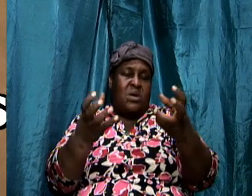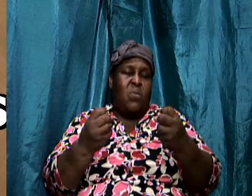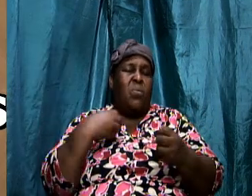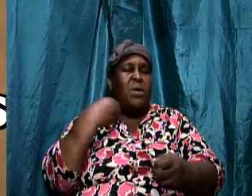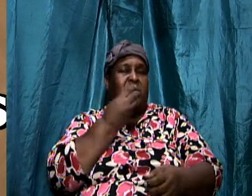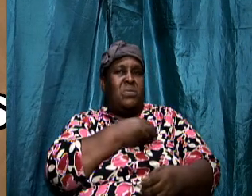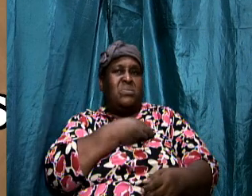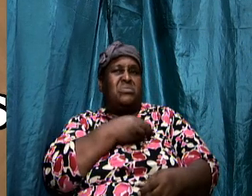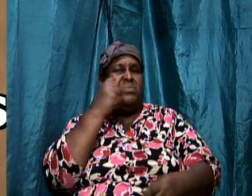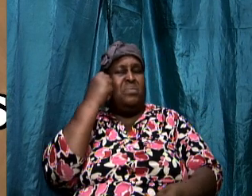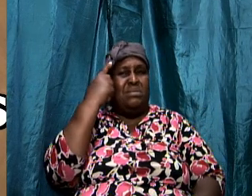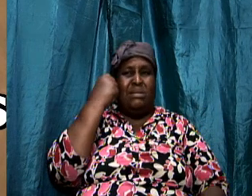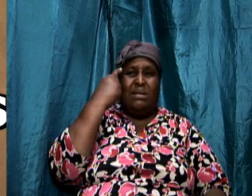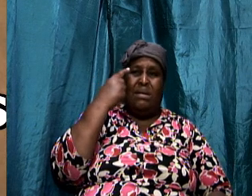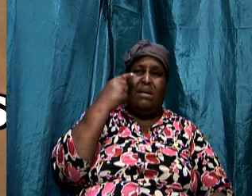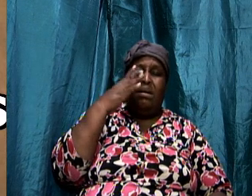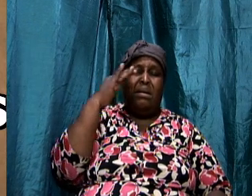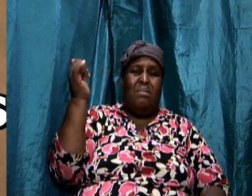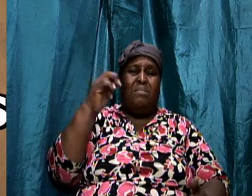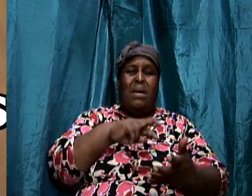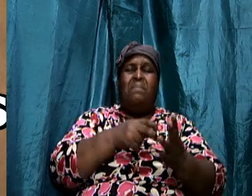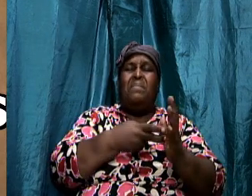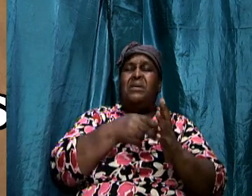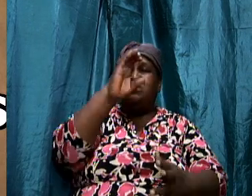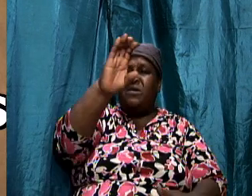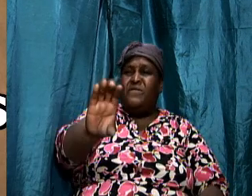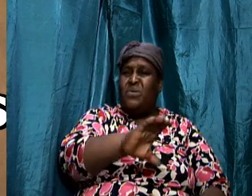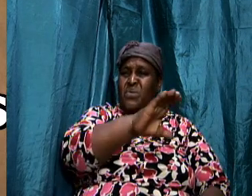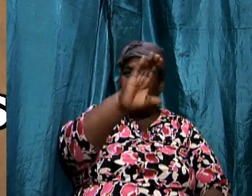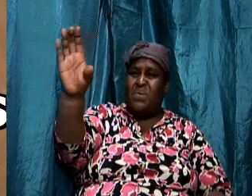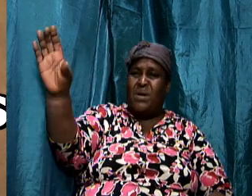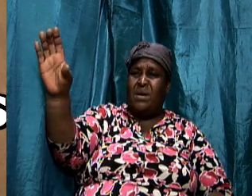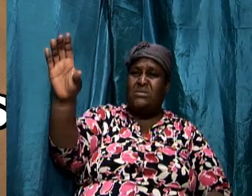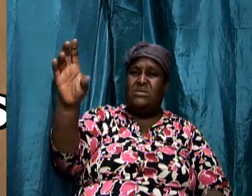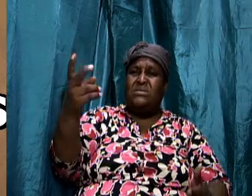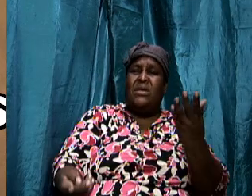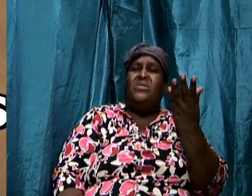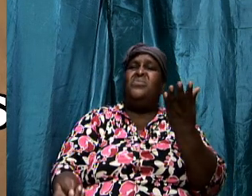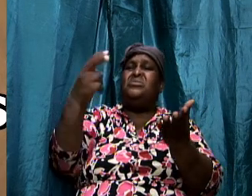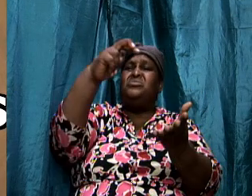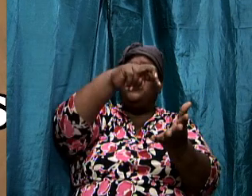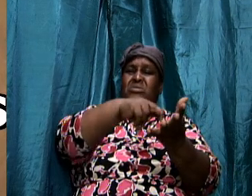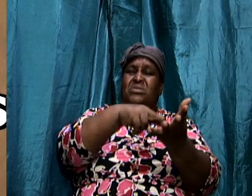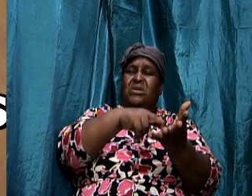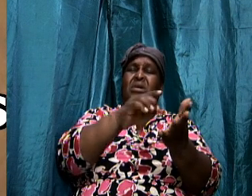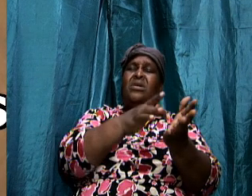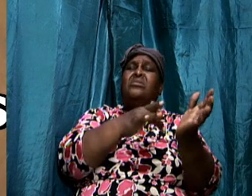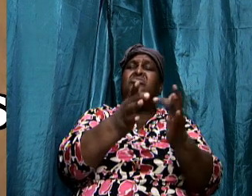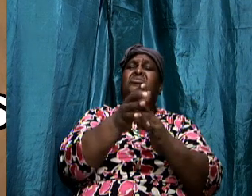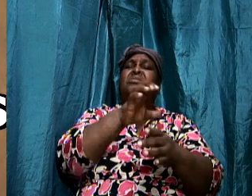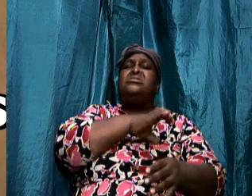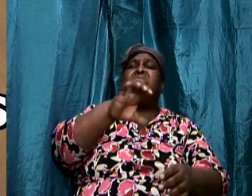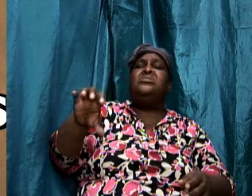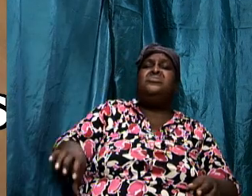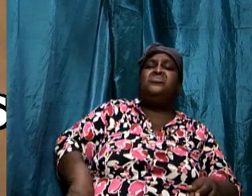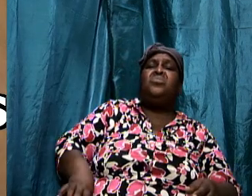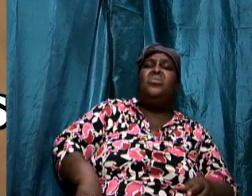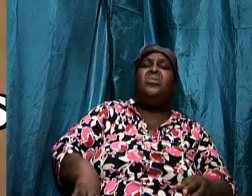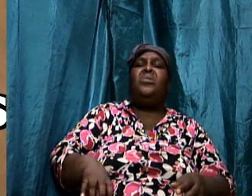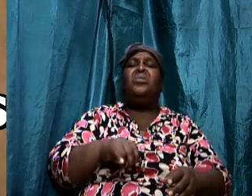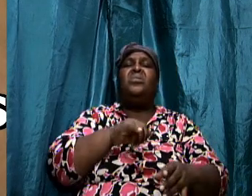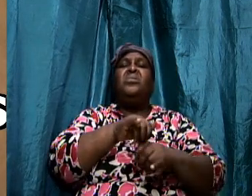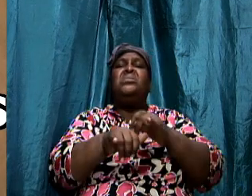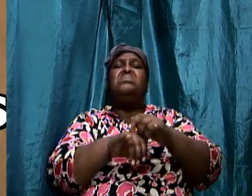understand that by means of the cross and the resurrection jesus christ tripped these